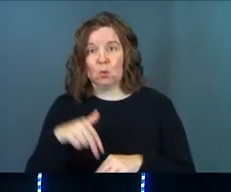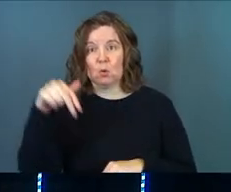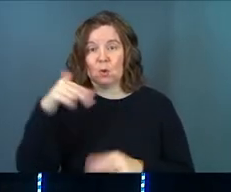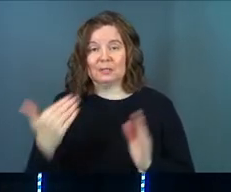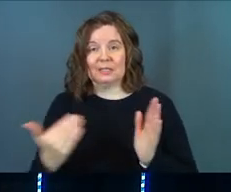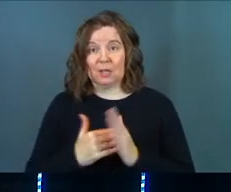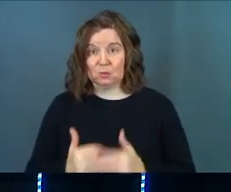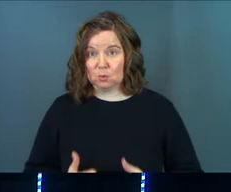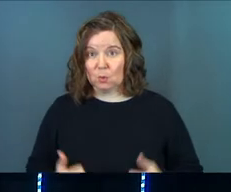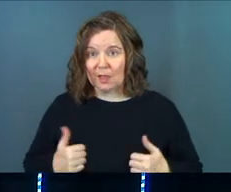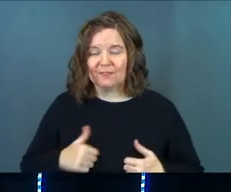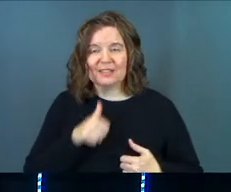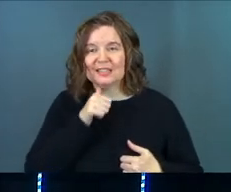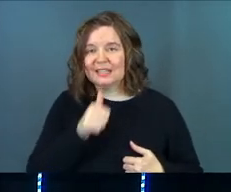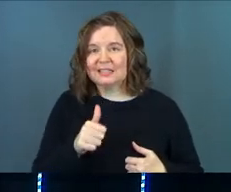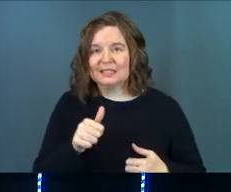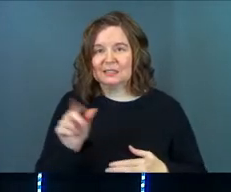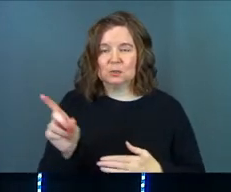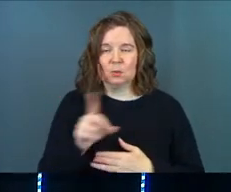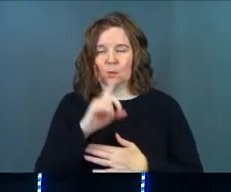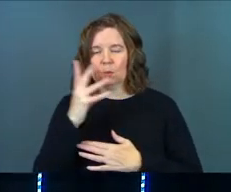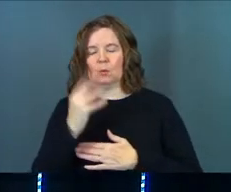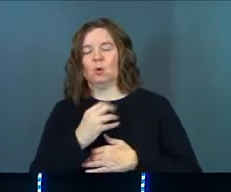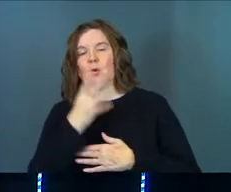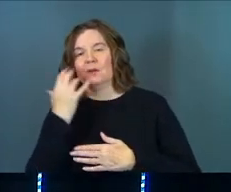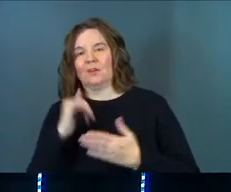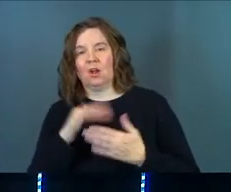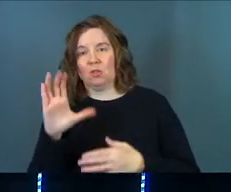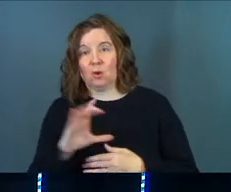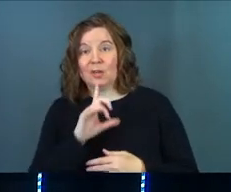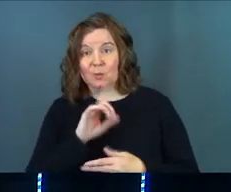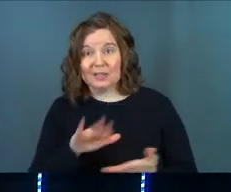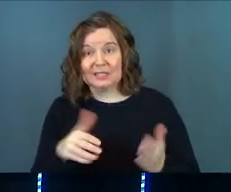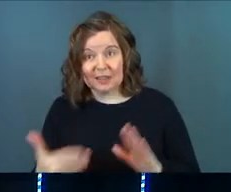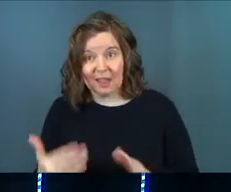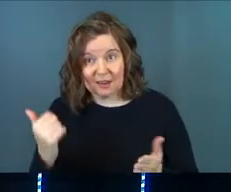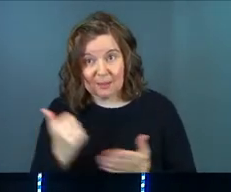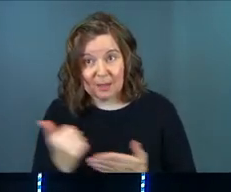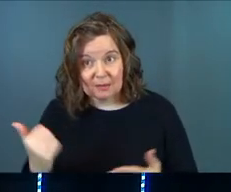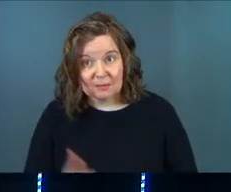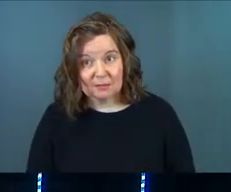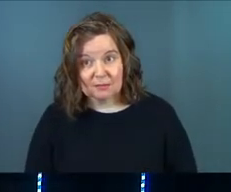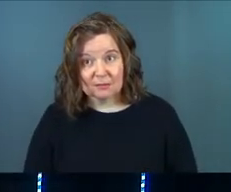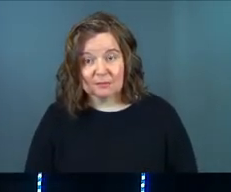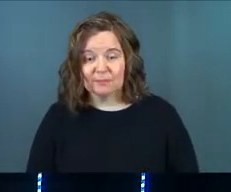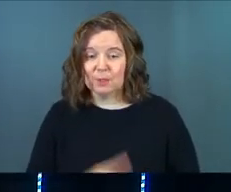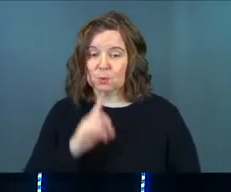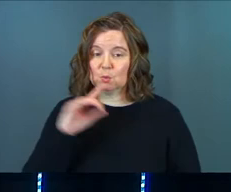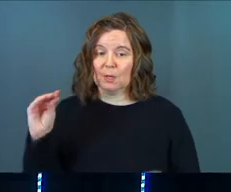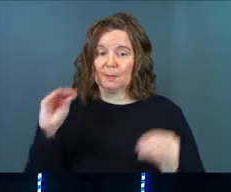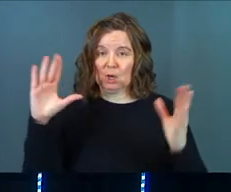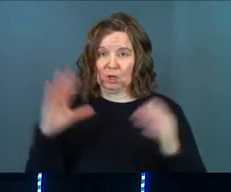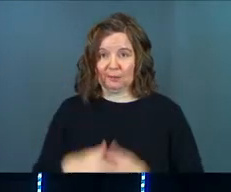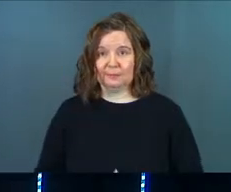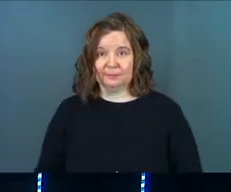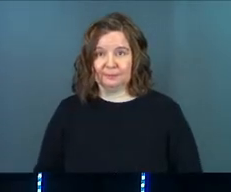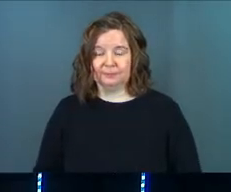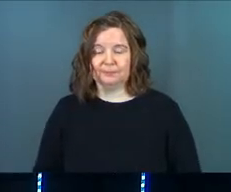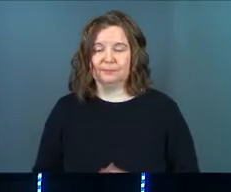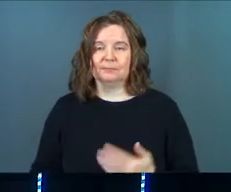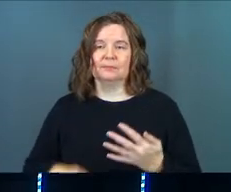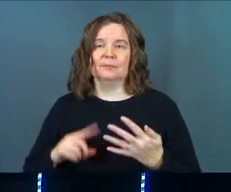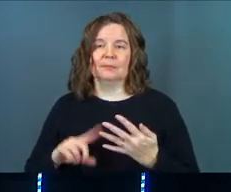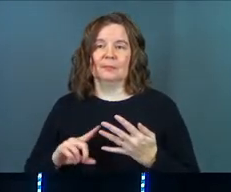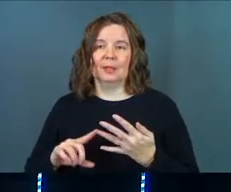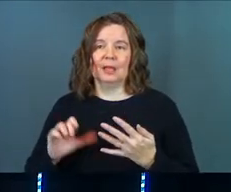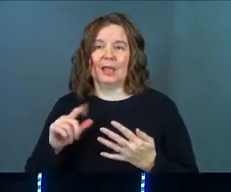back again to life, he did not swoon or faint on that cross. He really died. Amen? It was a real miracle. Acts